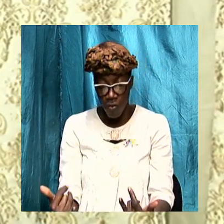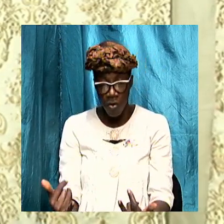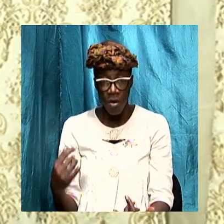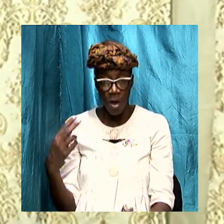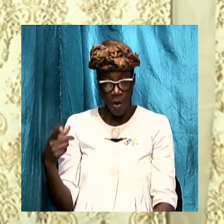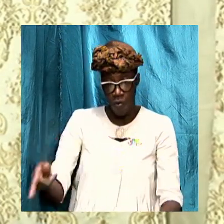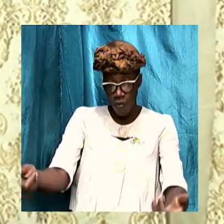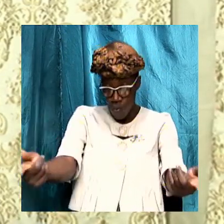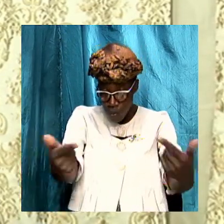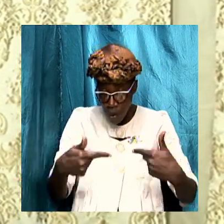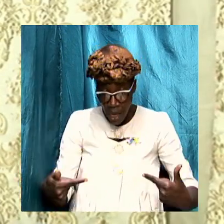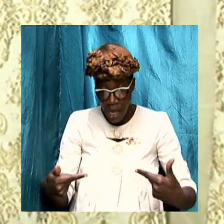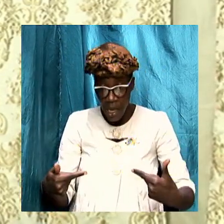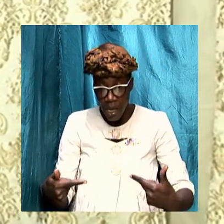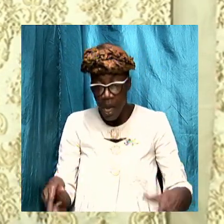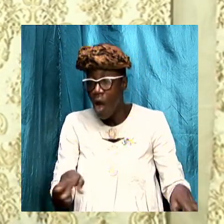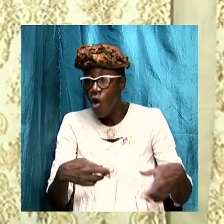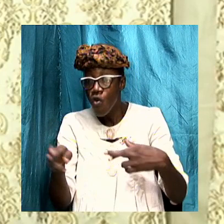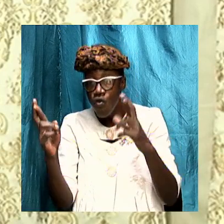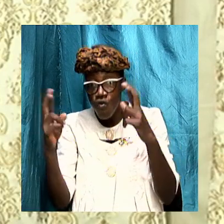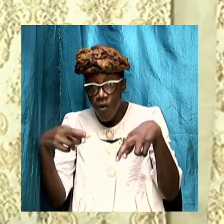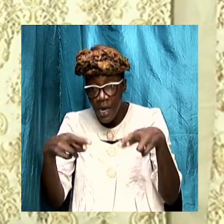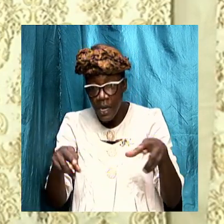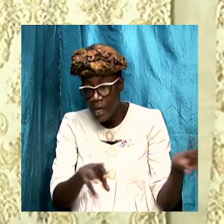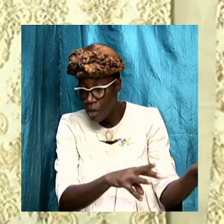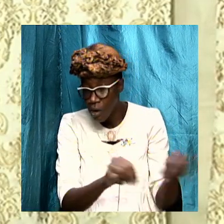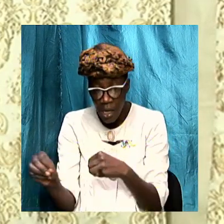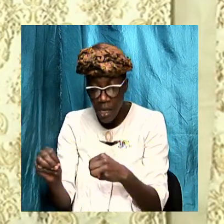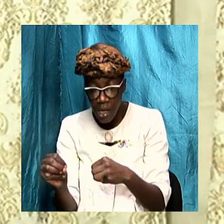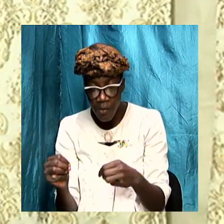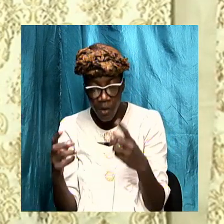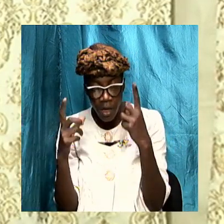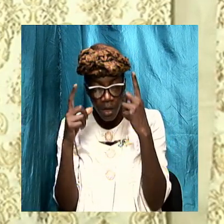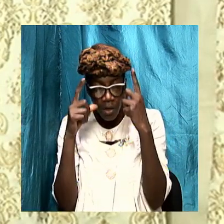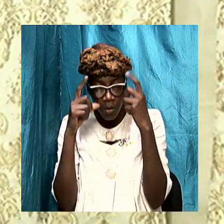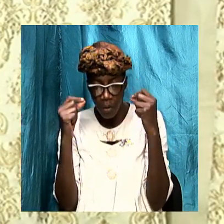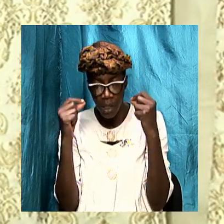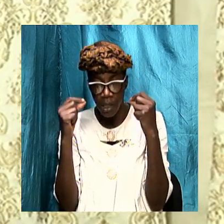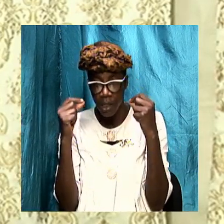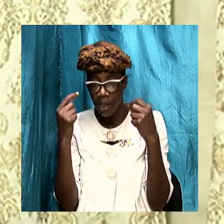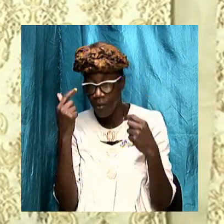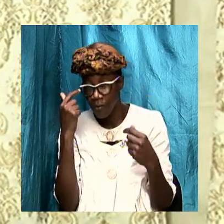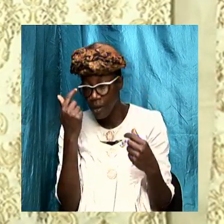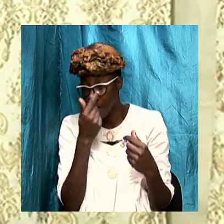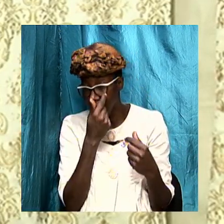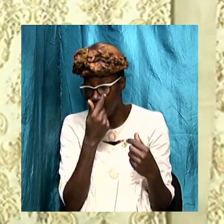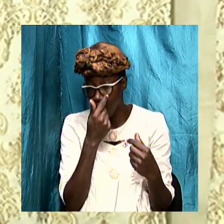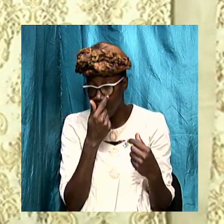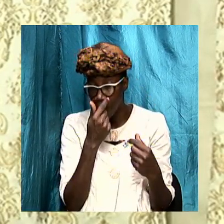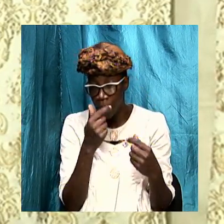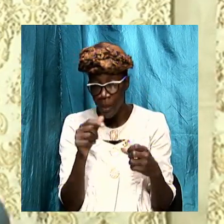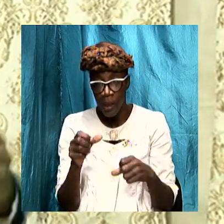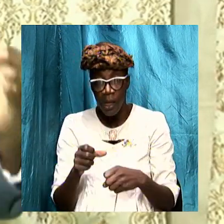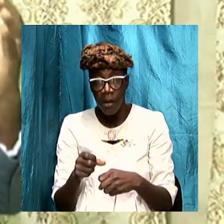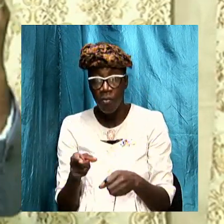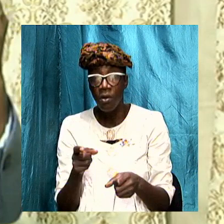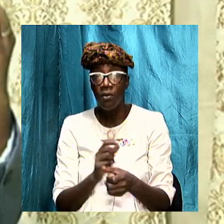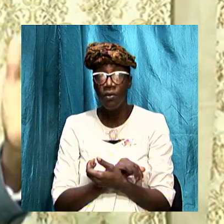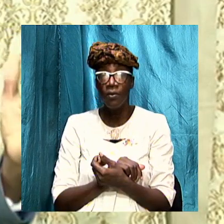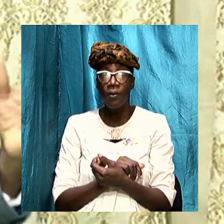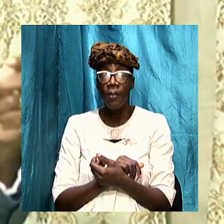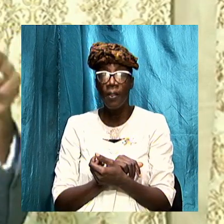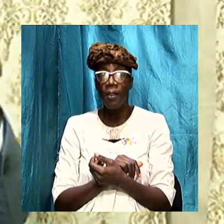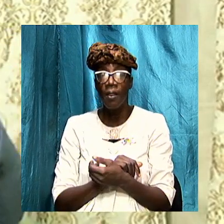to leave in the twinkling of an eye and I was making the point that